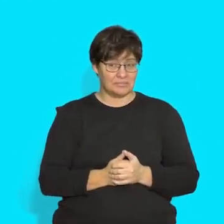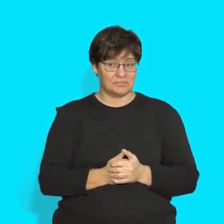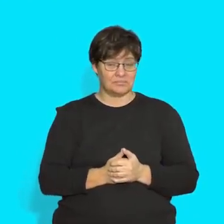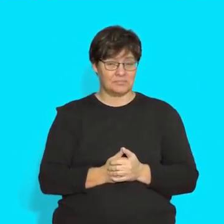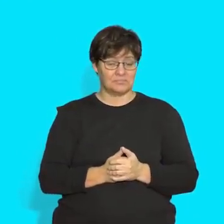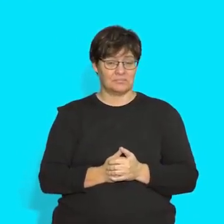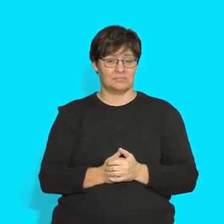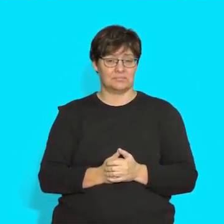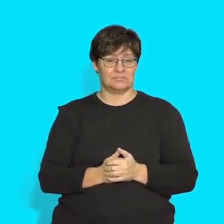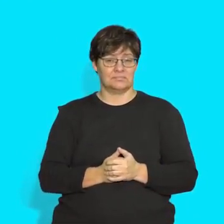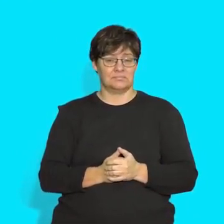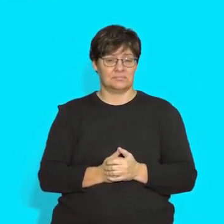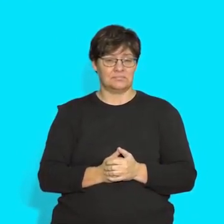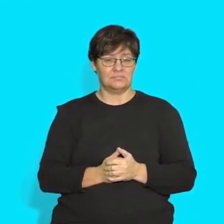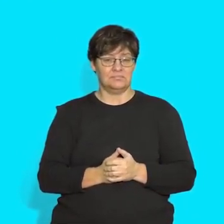Wow.